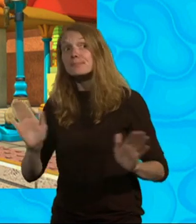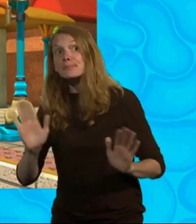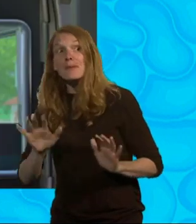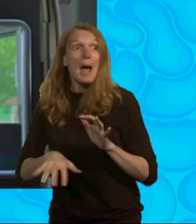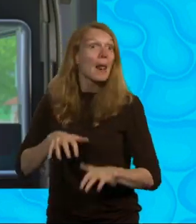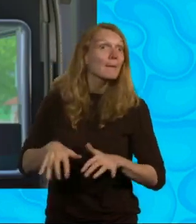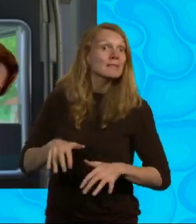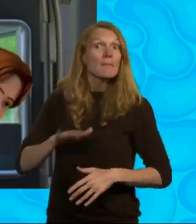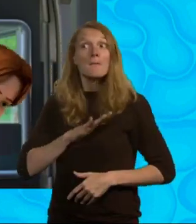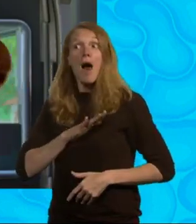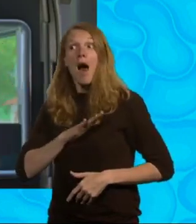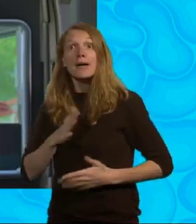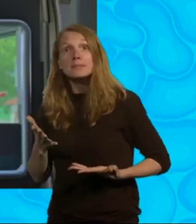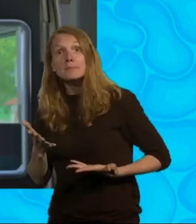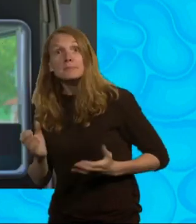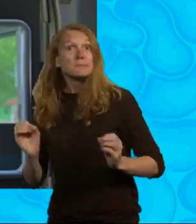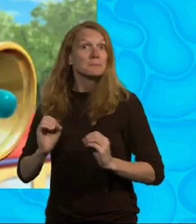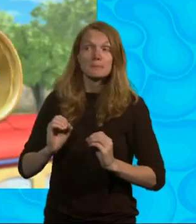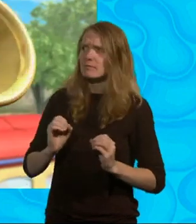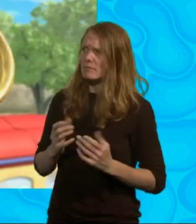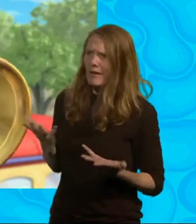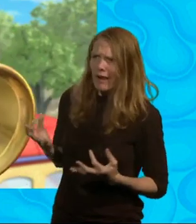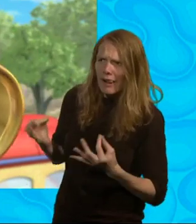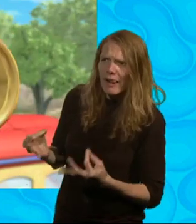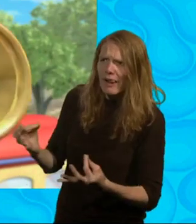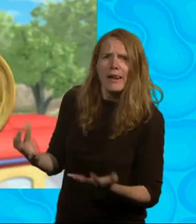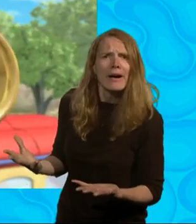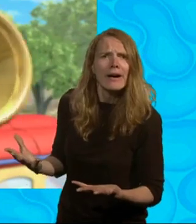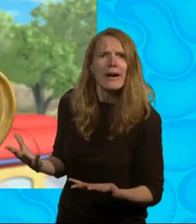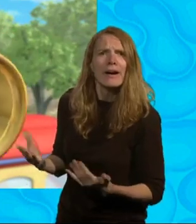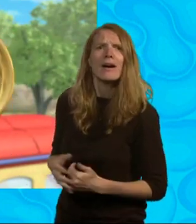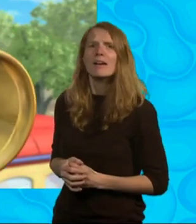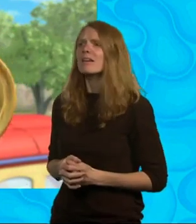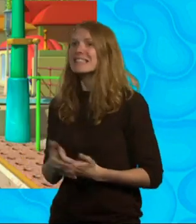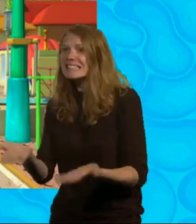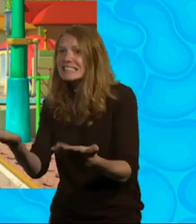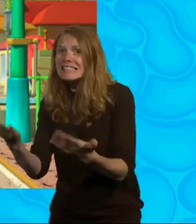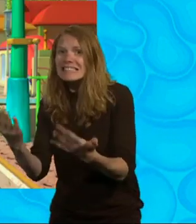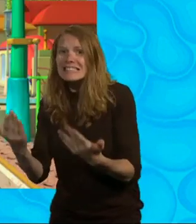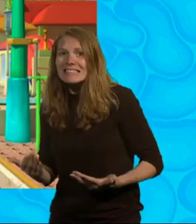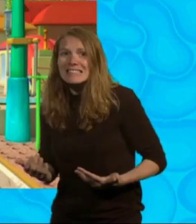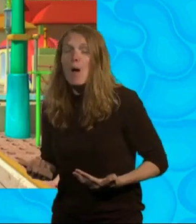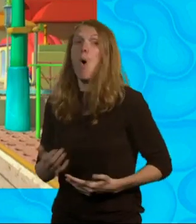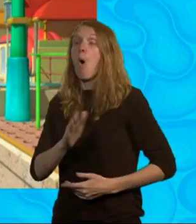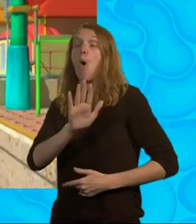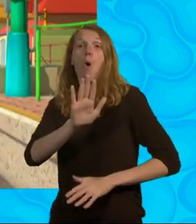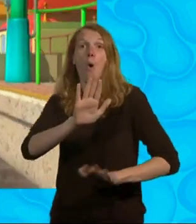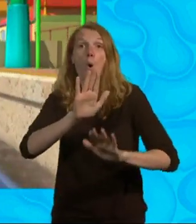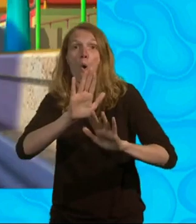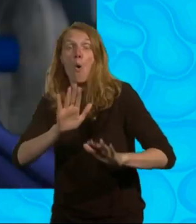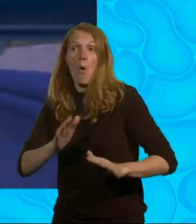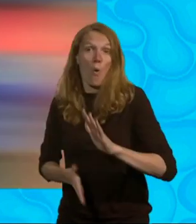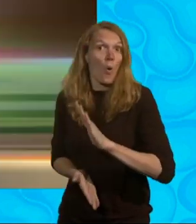for the Safari Park. What's the hold-up? Uh, Brewster? You have a schedule to keep. Yes, V. I'd better go.